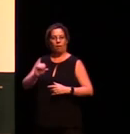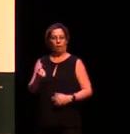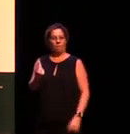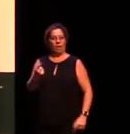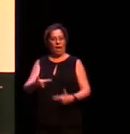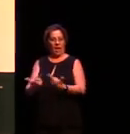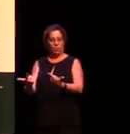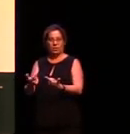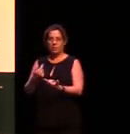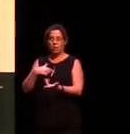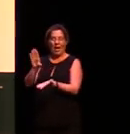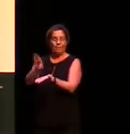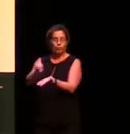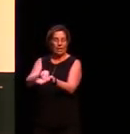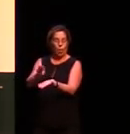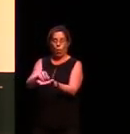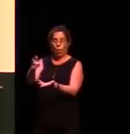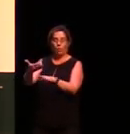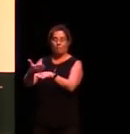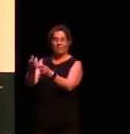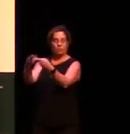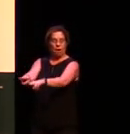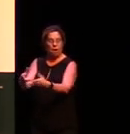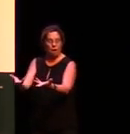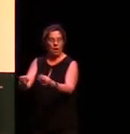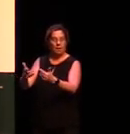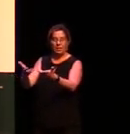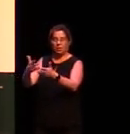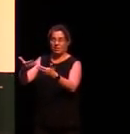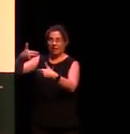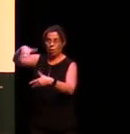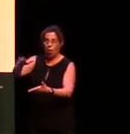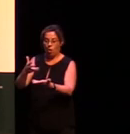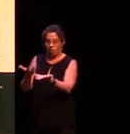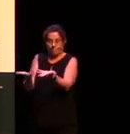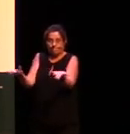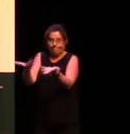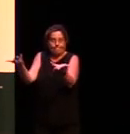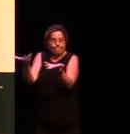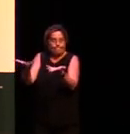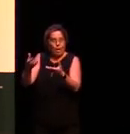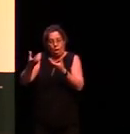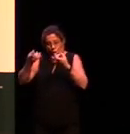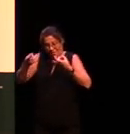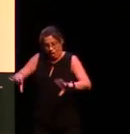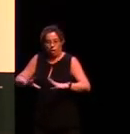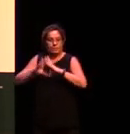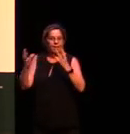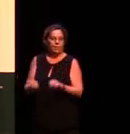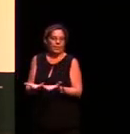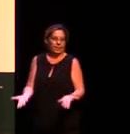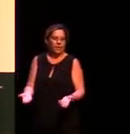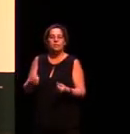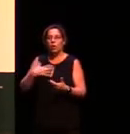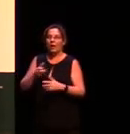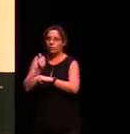written down if there are no speakers left we risk losing all knowledge of the language if we haven't actually documented it and